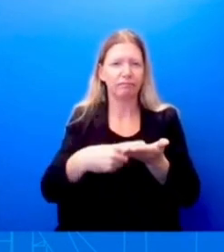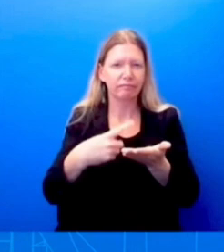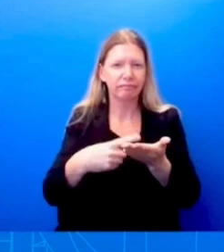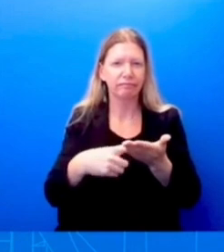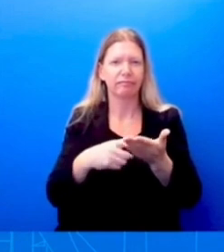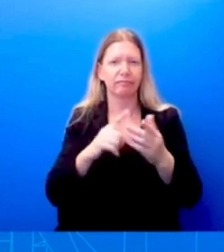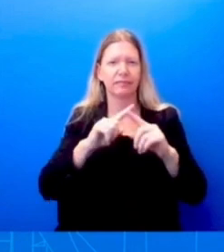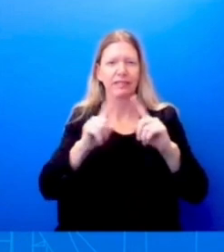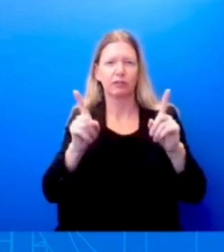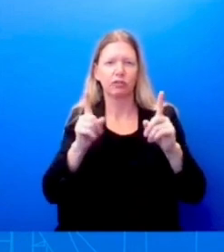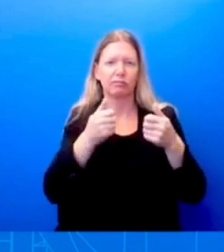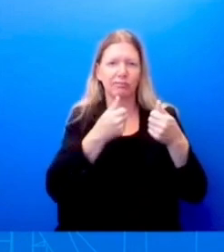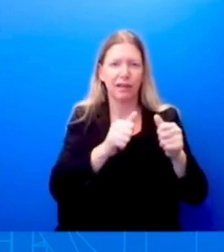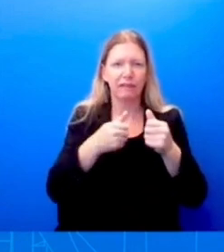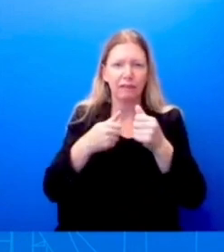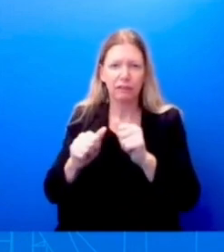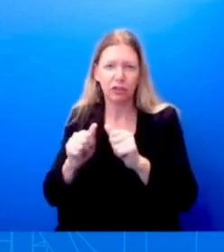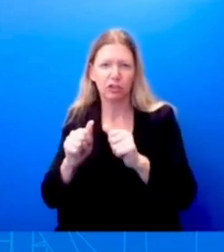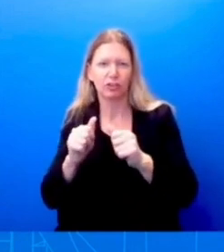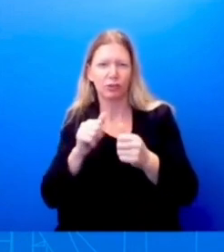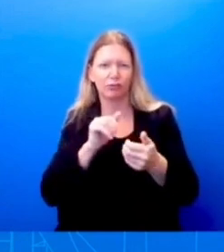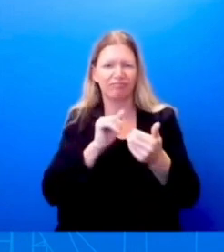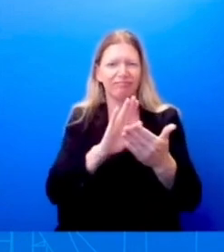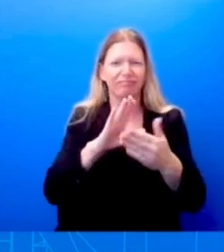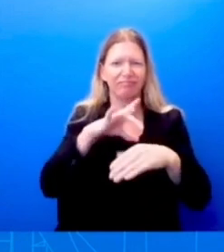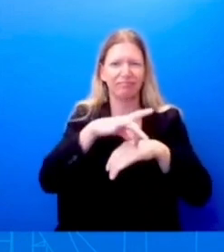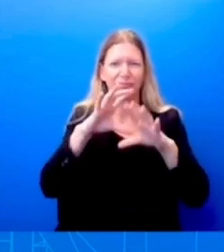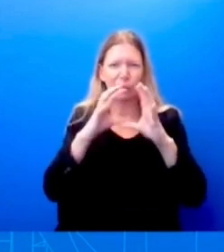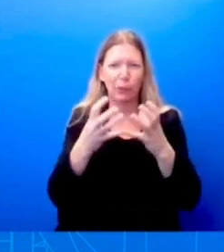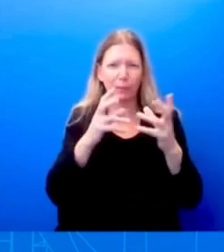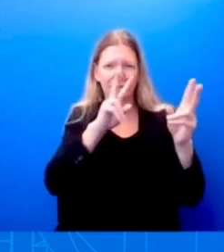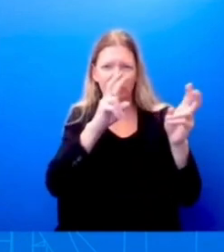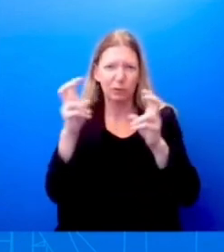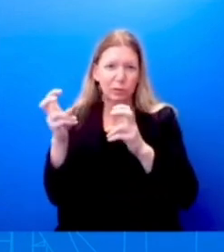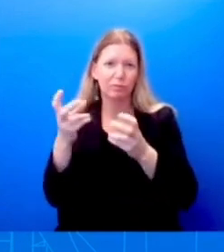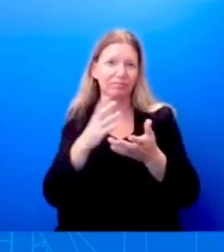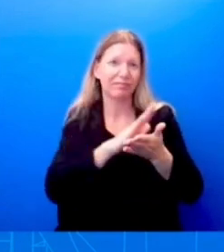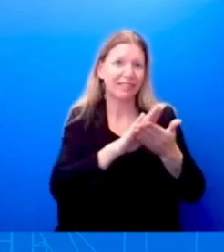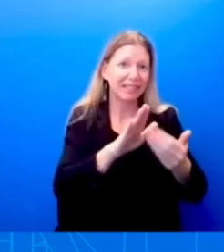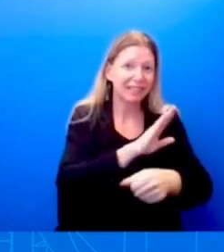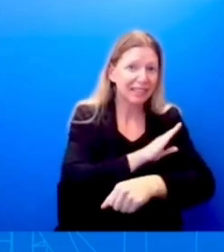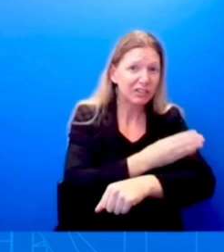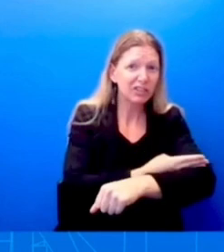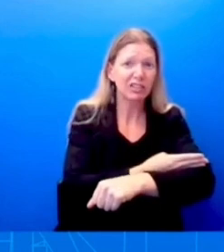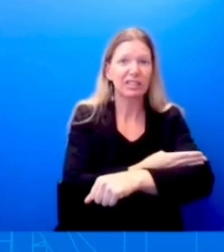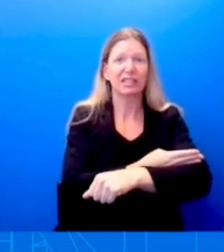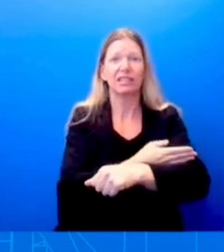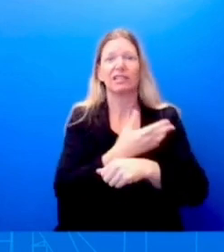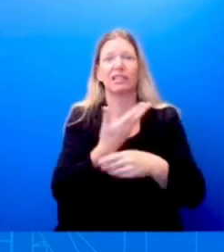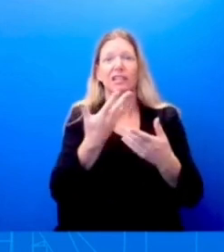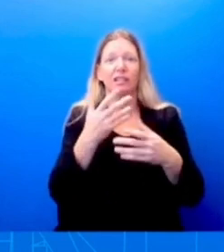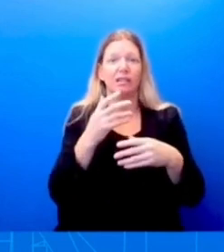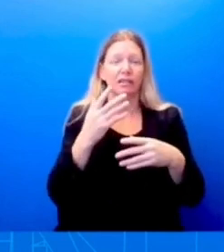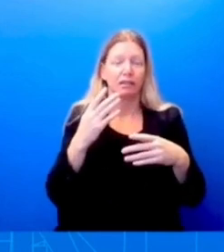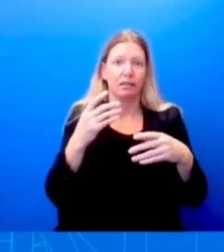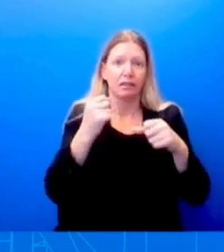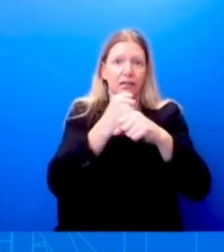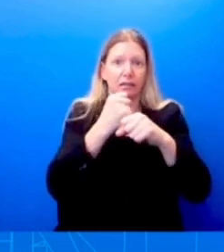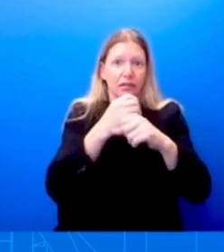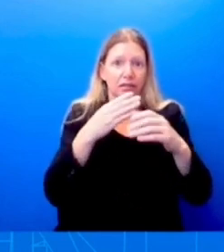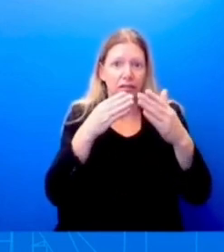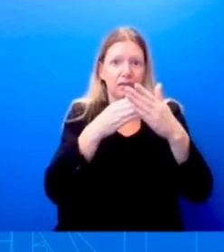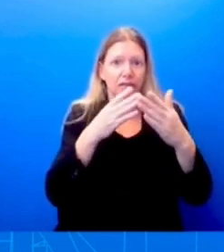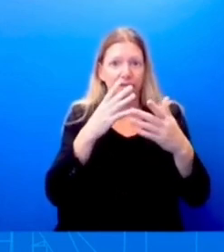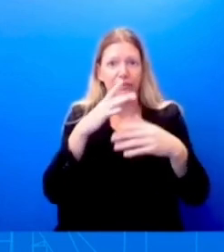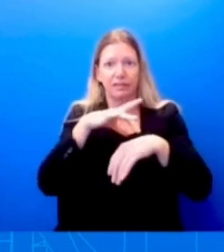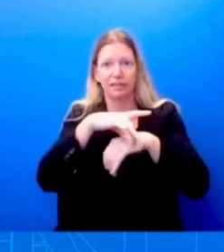climate change to mitigating the, the, uh, the economic and social impacts of Russia's war in Ukraine. Obviously, uh, that will be a big part